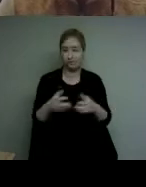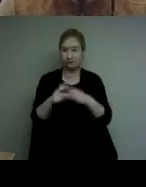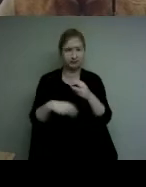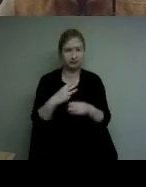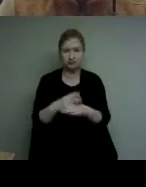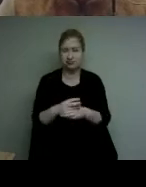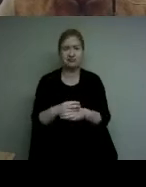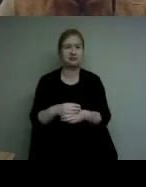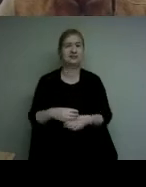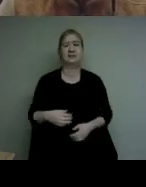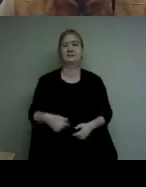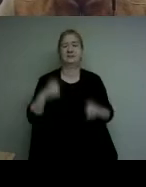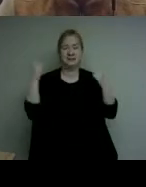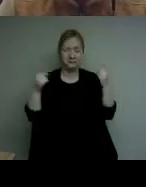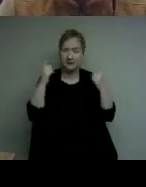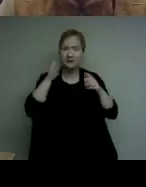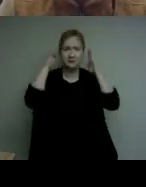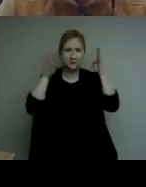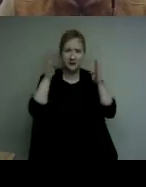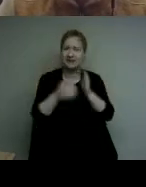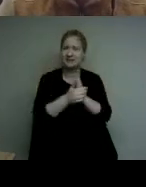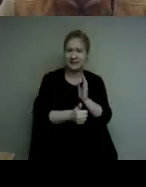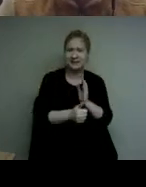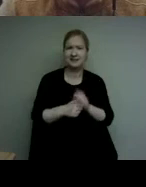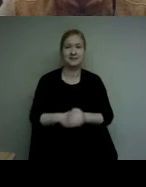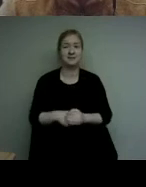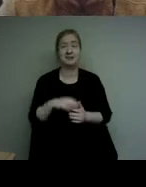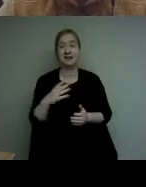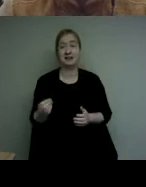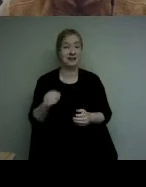but also promote an open space to connect with like-minded people